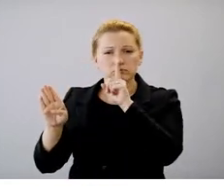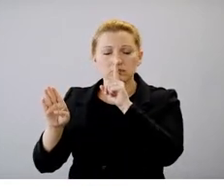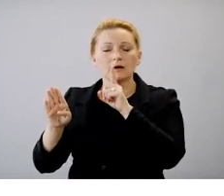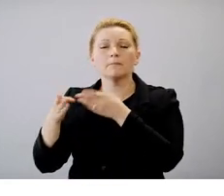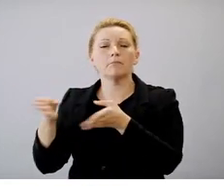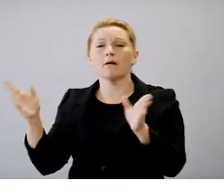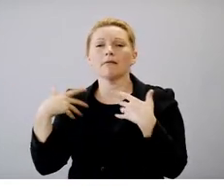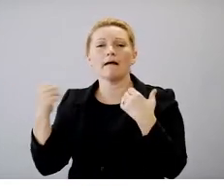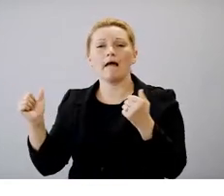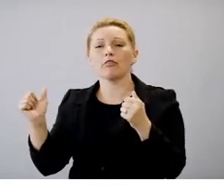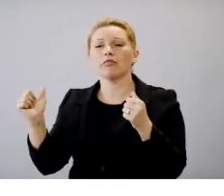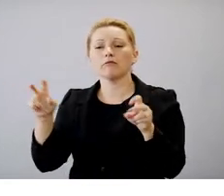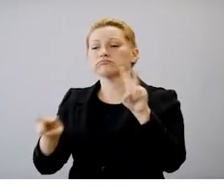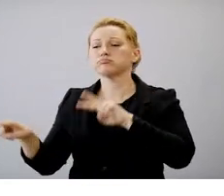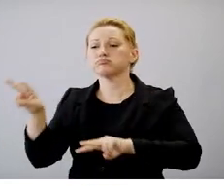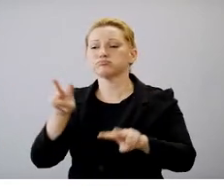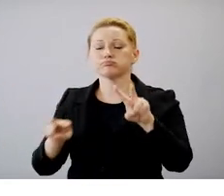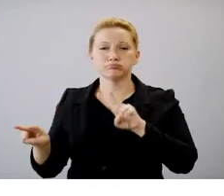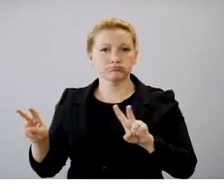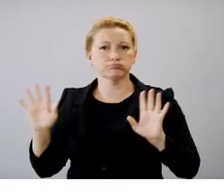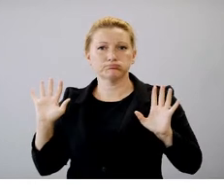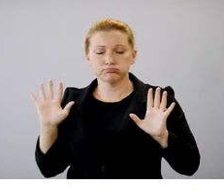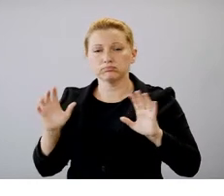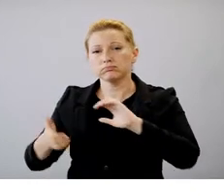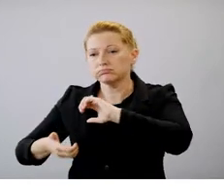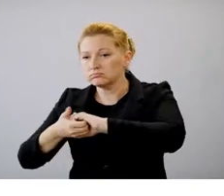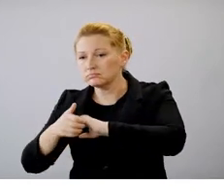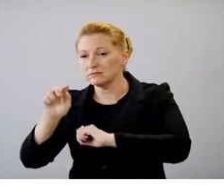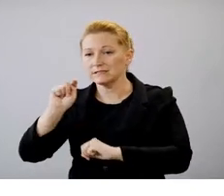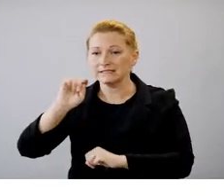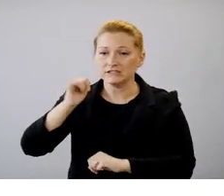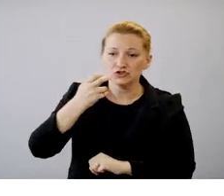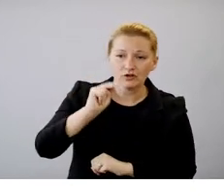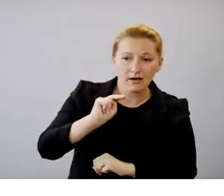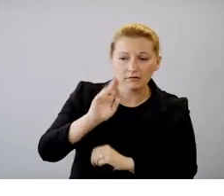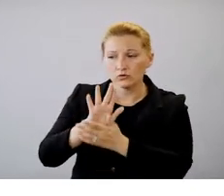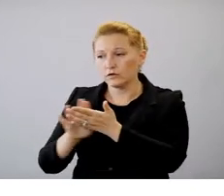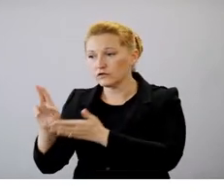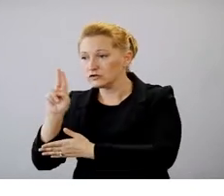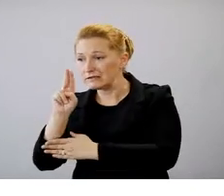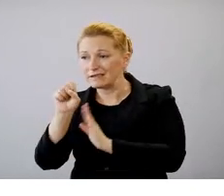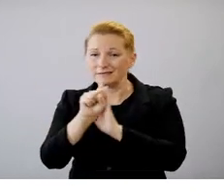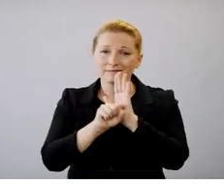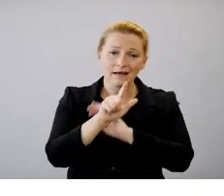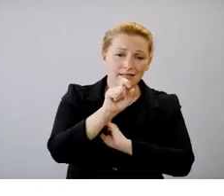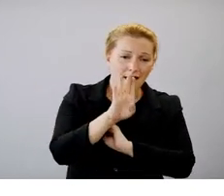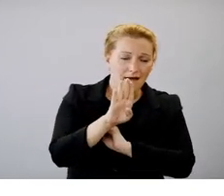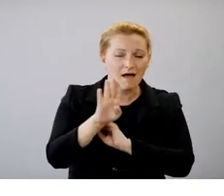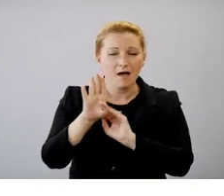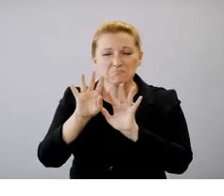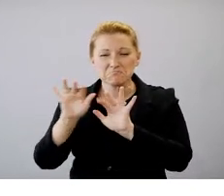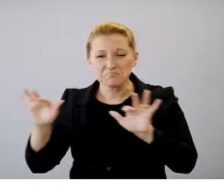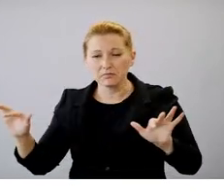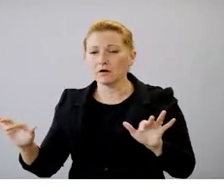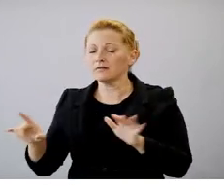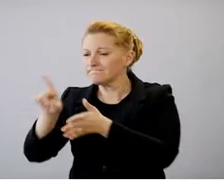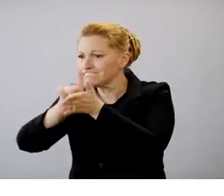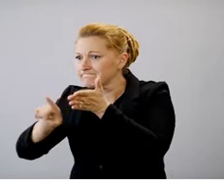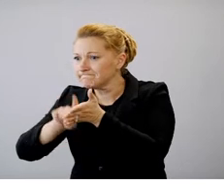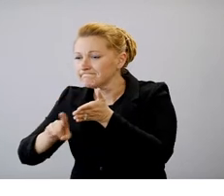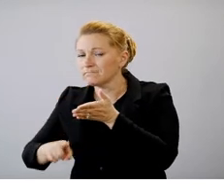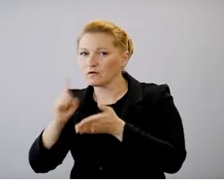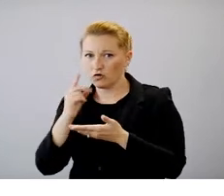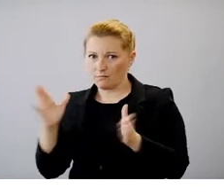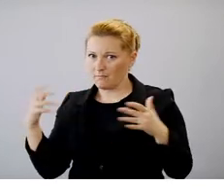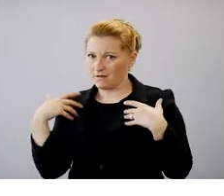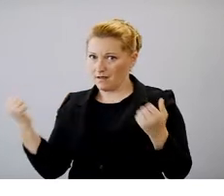public health surveillance that we partner with TGen, our universities. The state lab does some of that sequencing to get a good